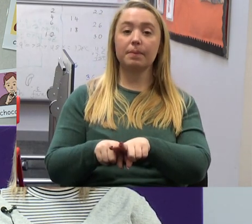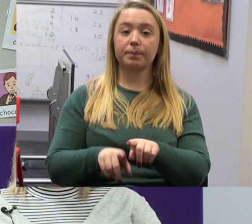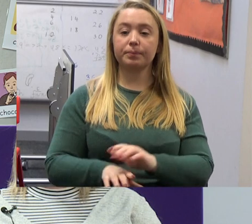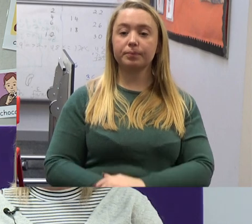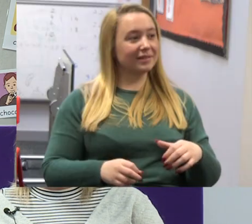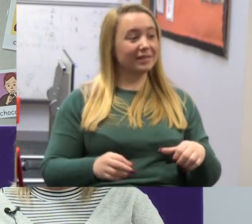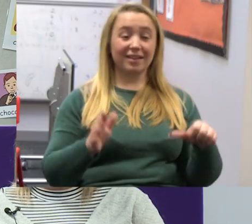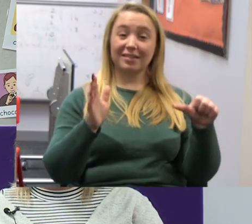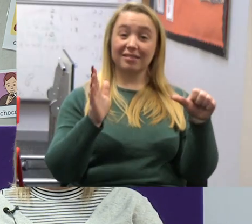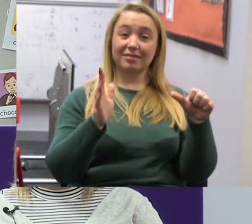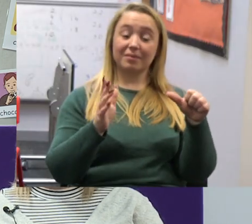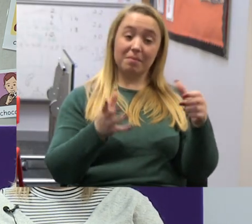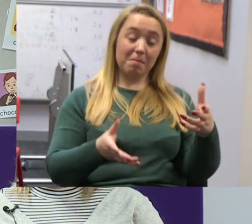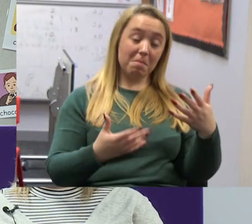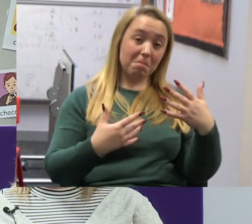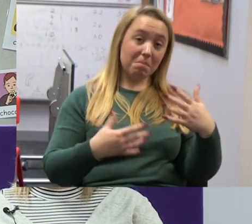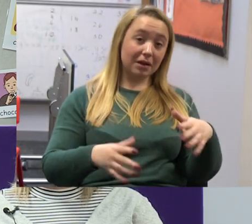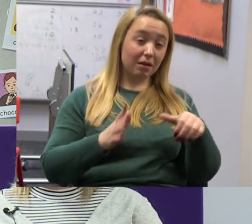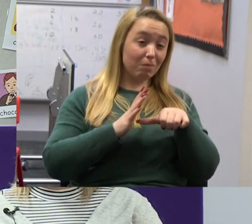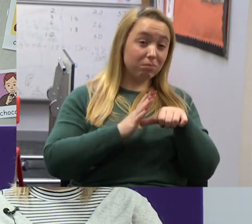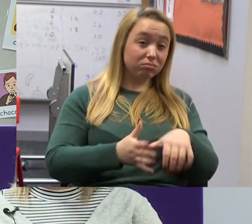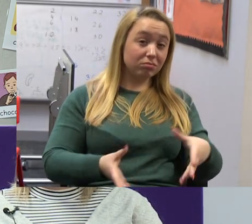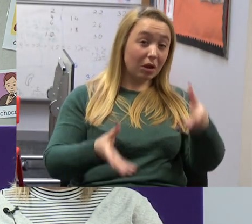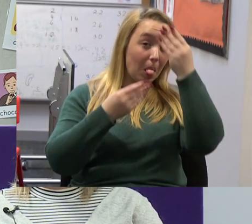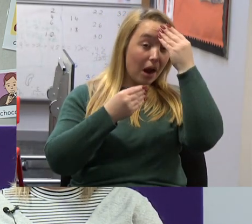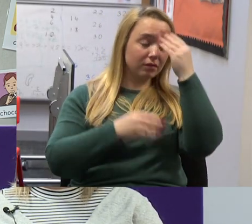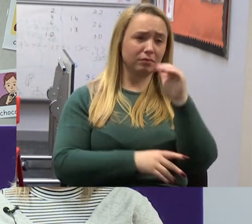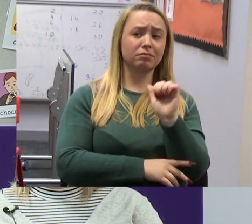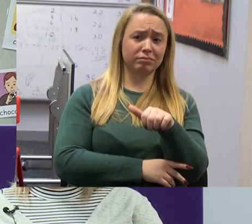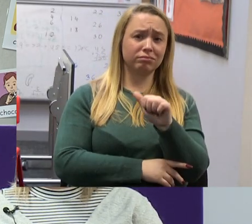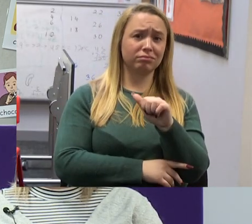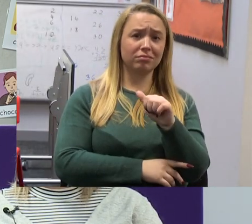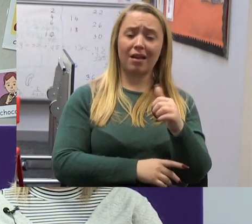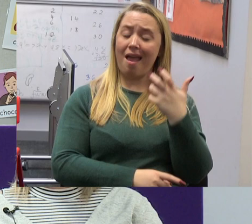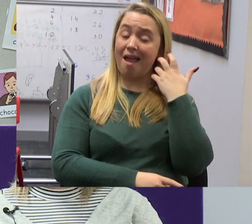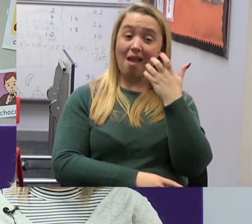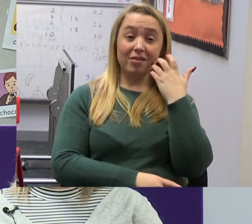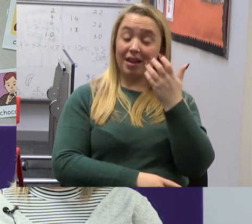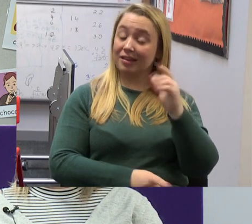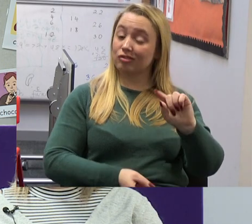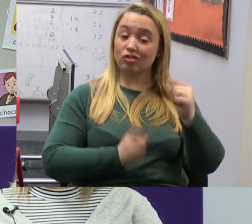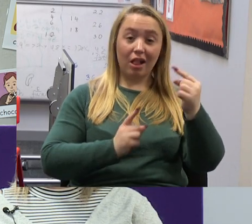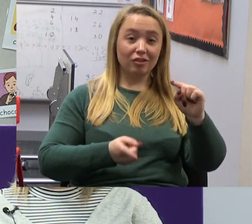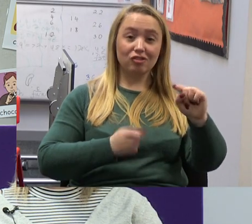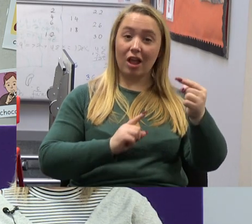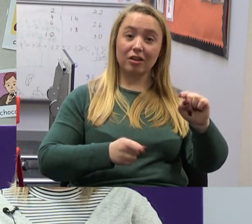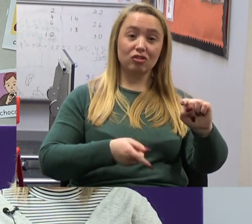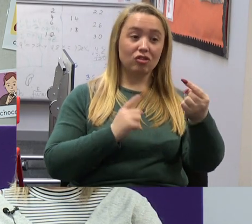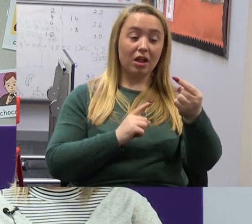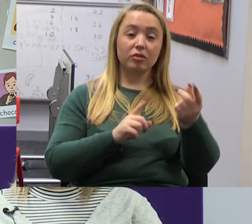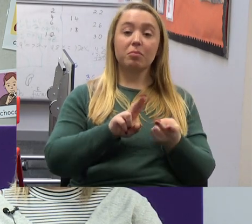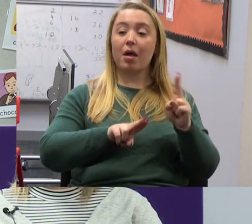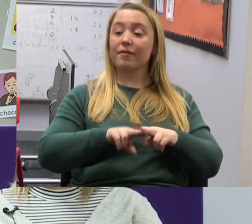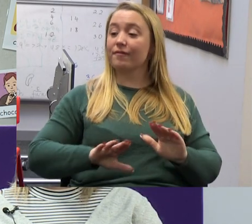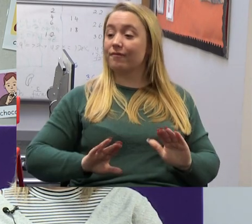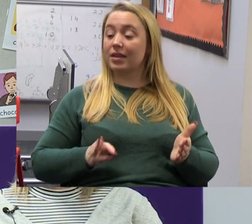child has. Every day is a new sign, pretty much. Like I said, we are still learning. So if it wasn't from our foot, we would have no